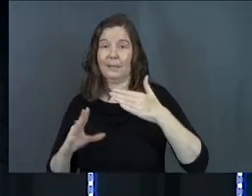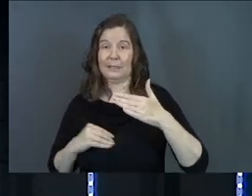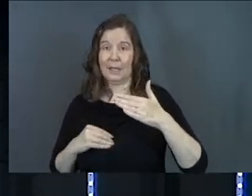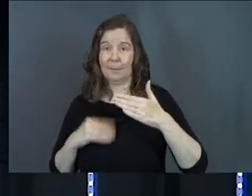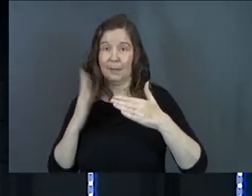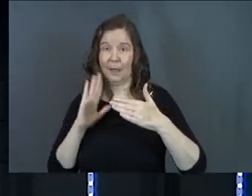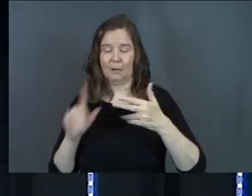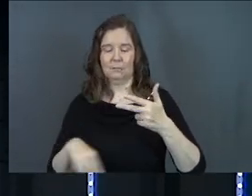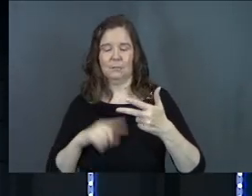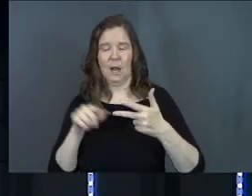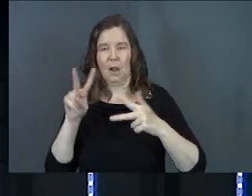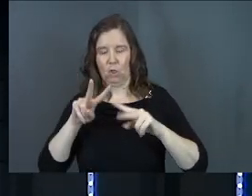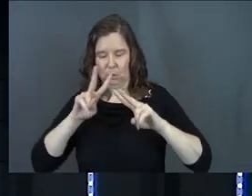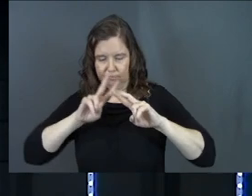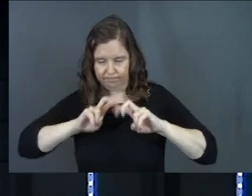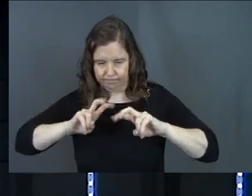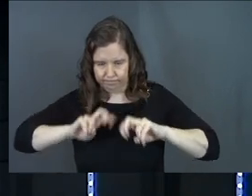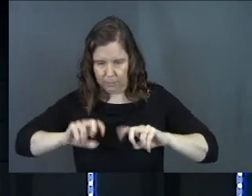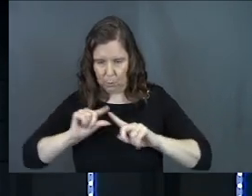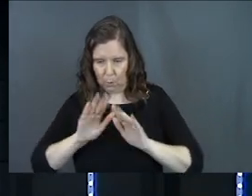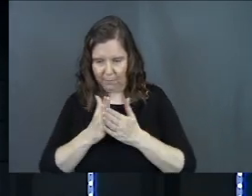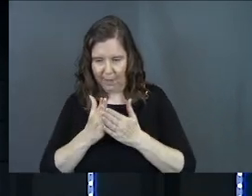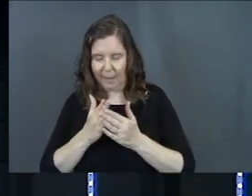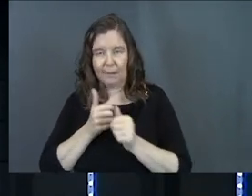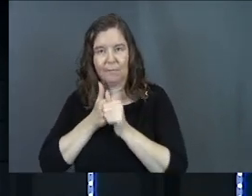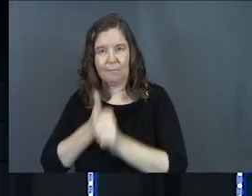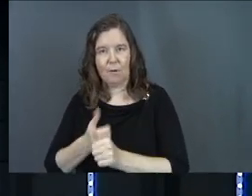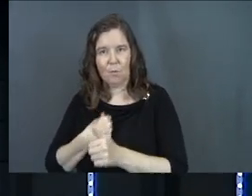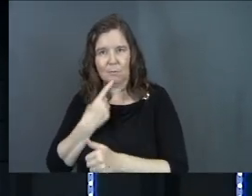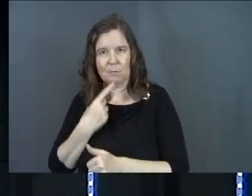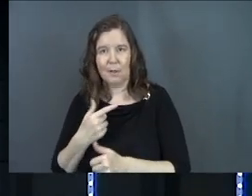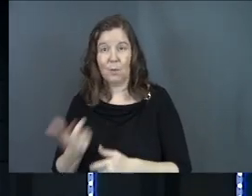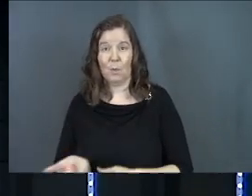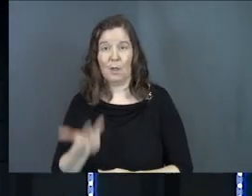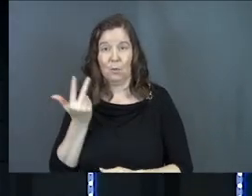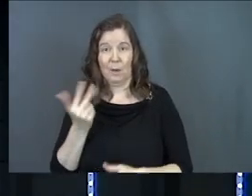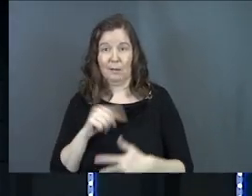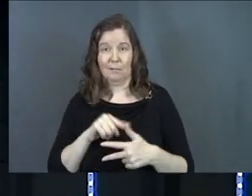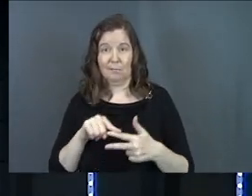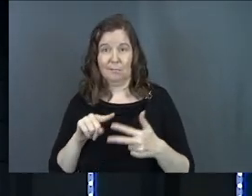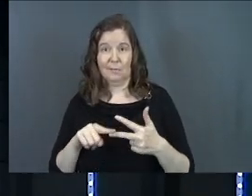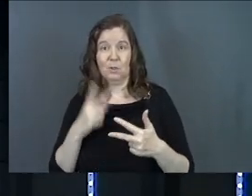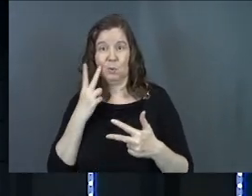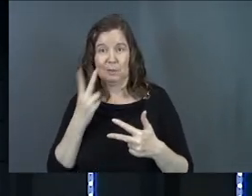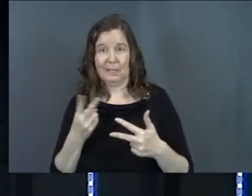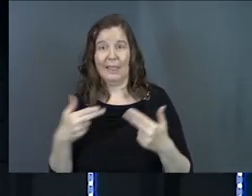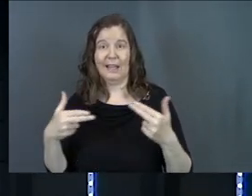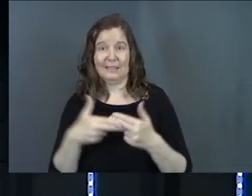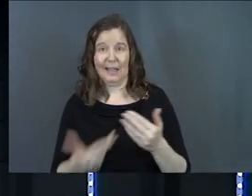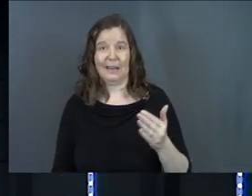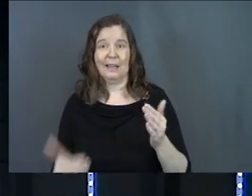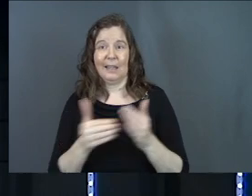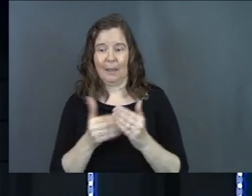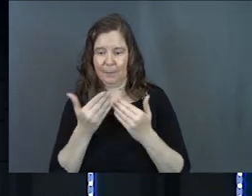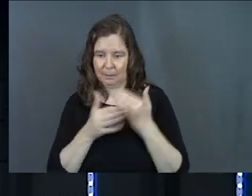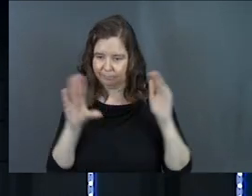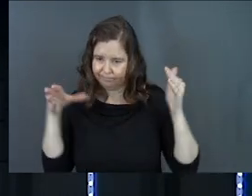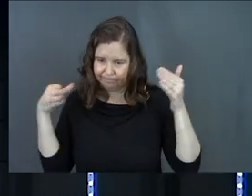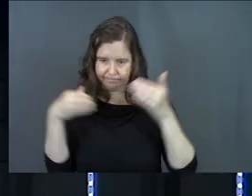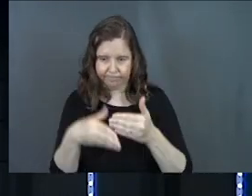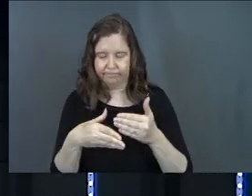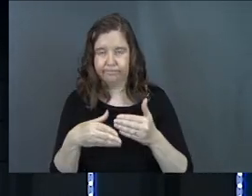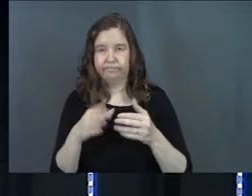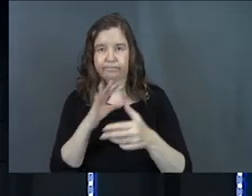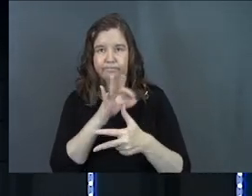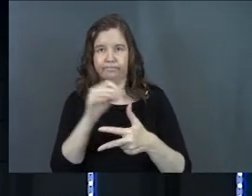look carefully into the word of God and do what it says. Those are the big three. And you're going to see that slide again because I'm going spend the rest of the message